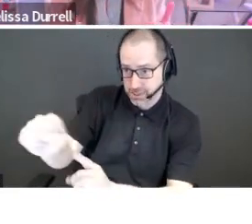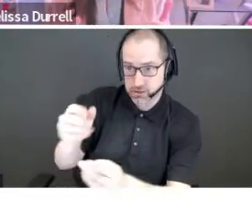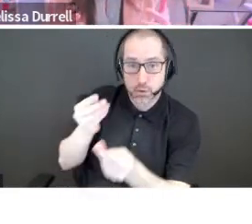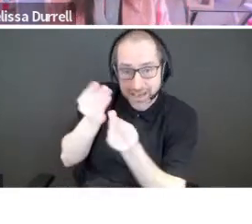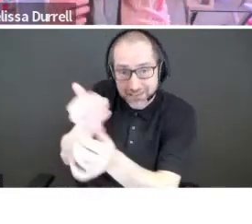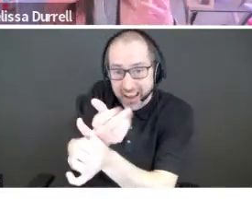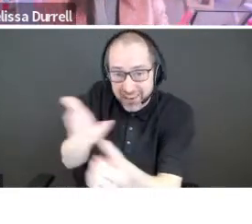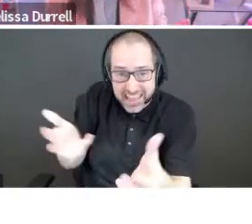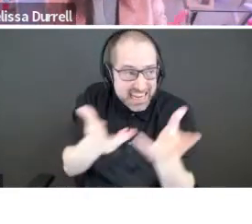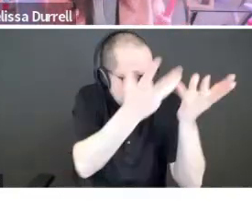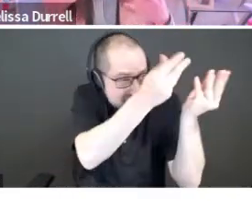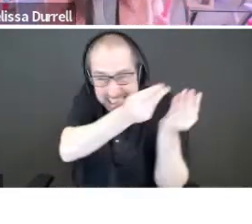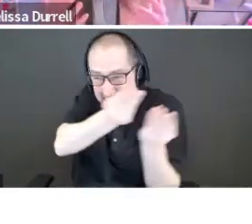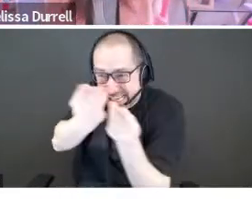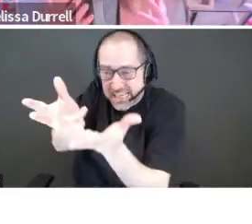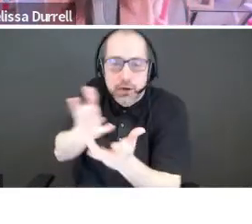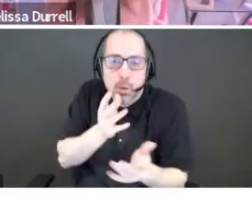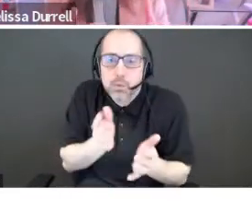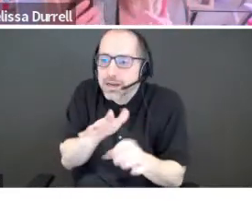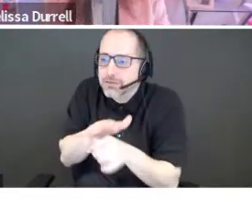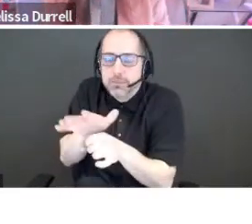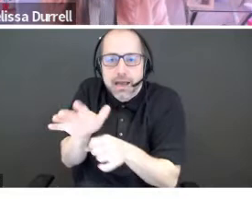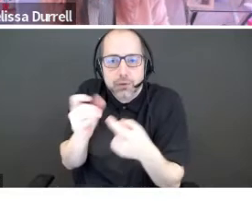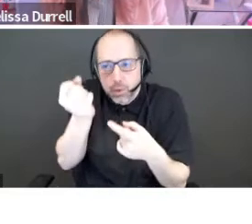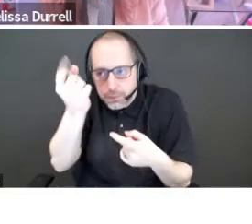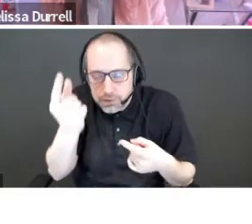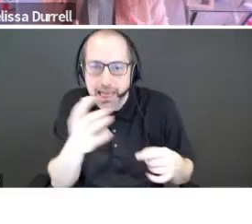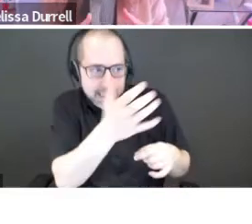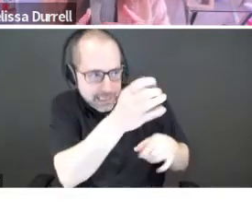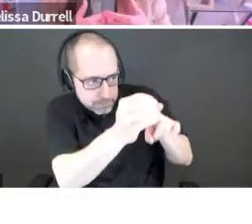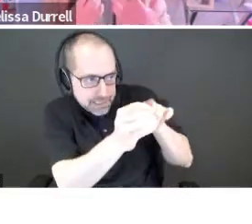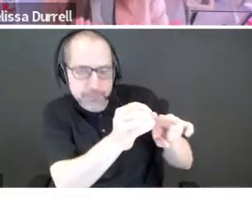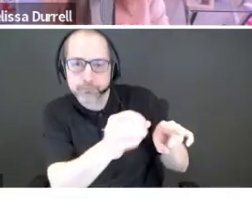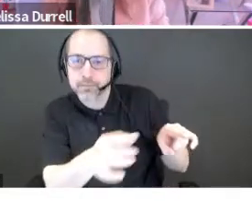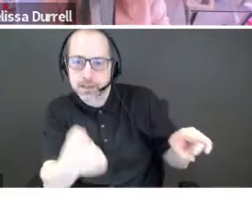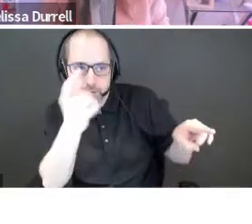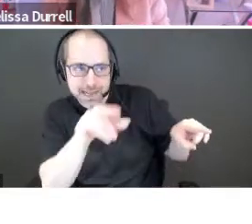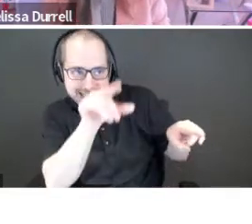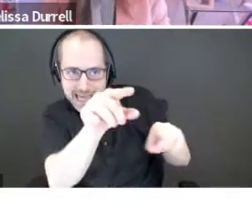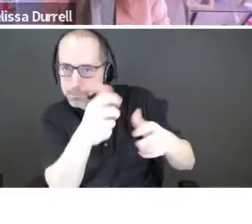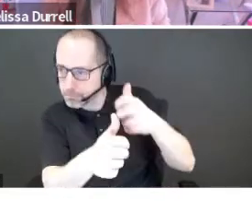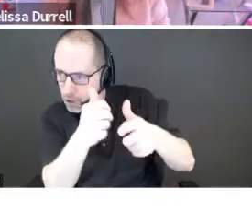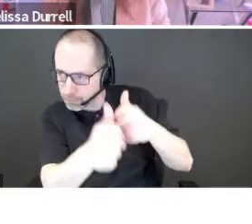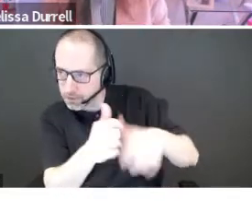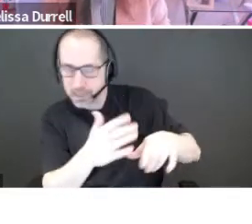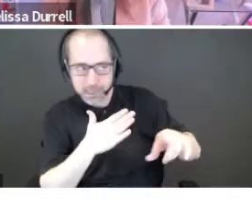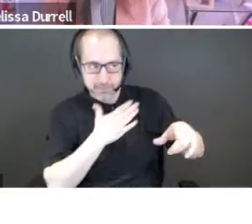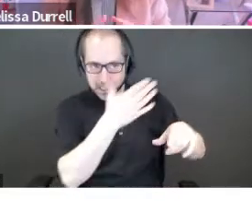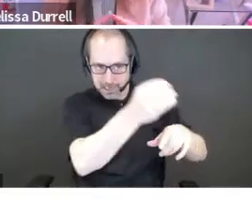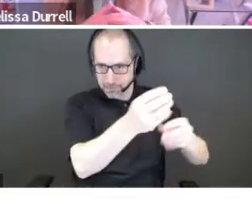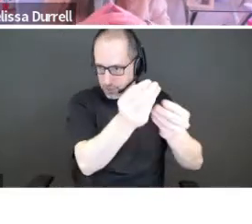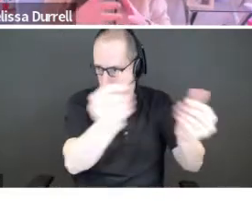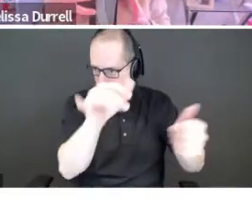giving them enough that they understand what this company is, that there's actually a problem, what your company is going to do to solve